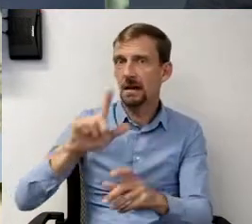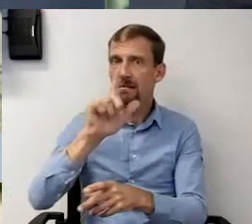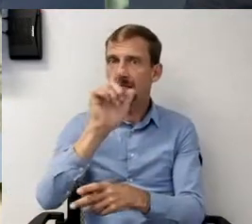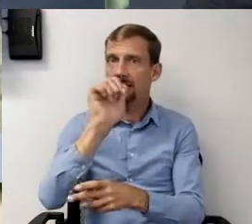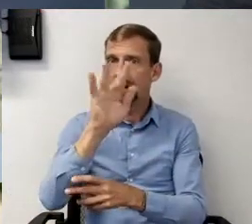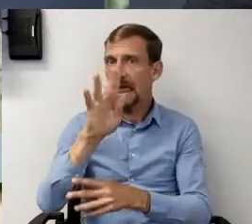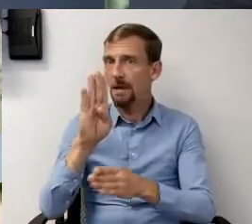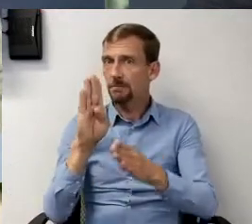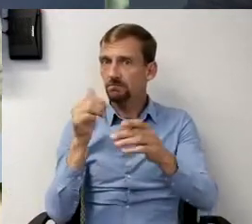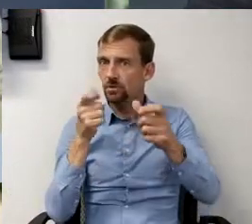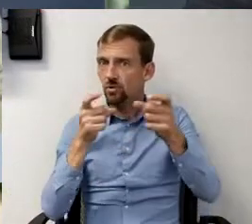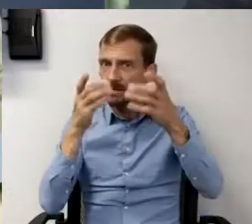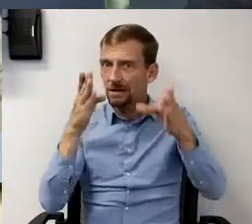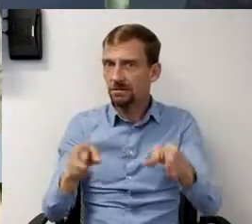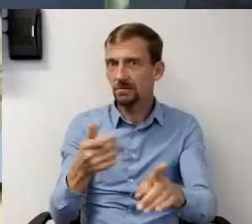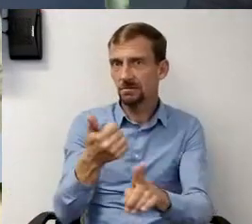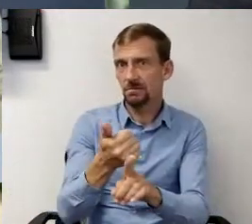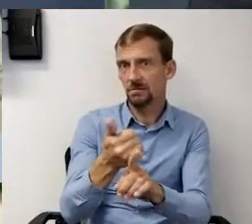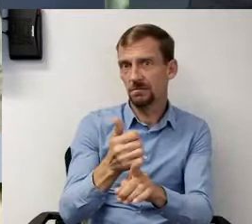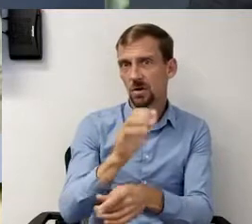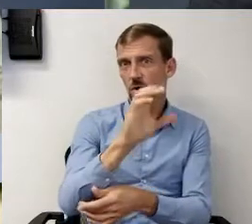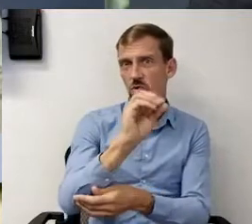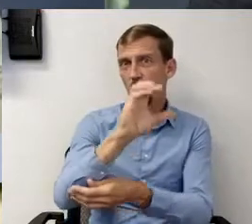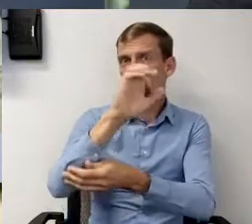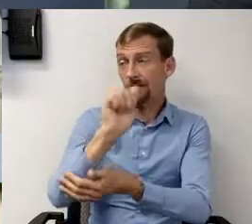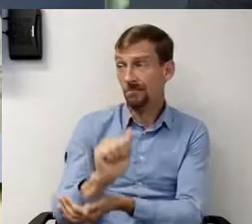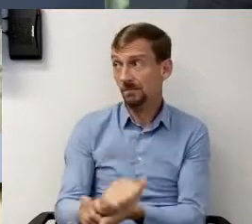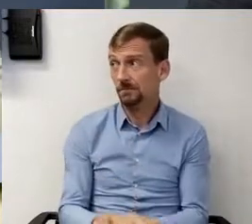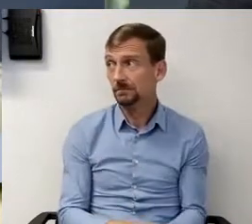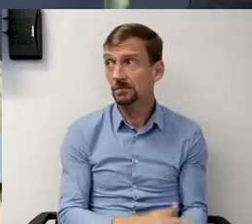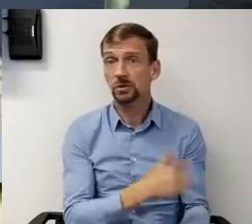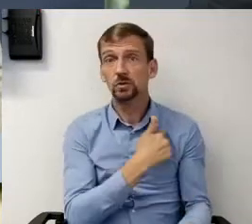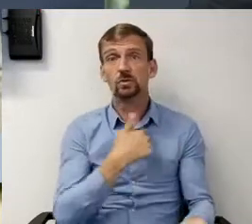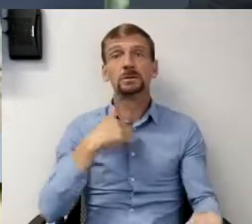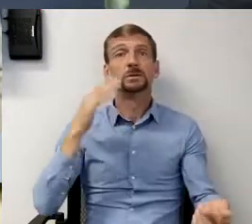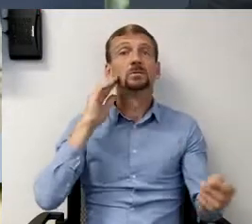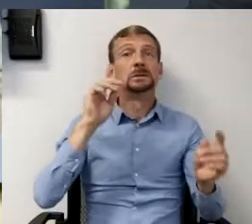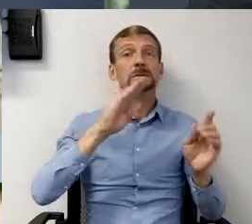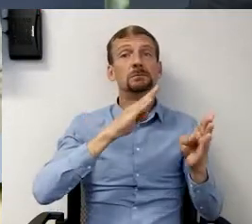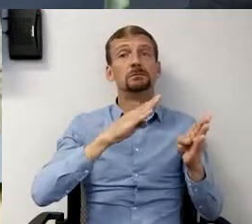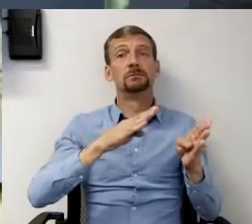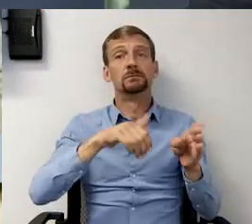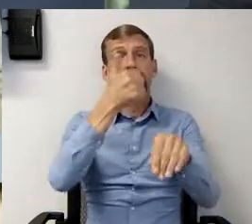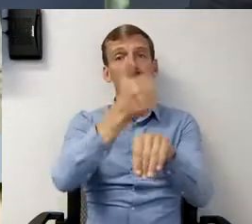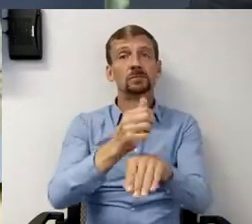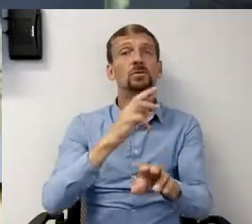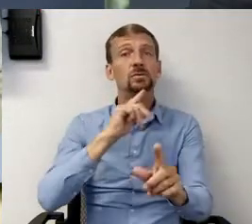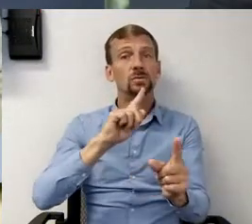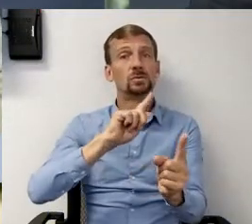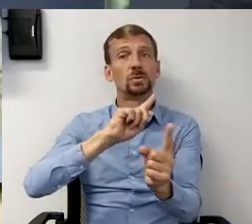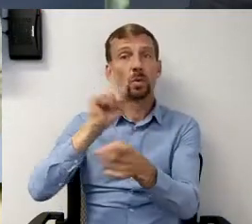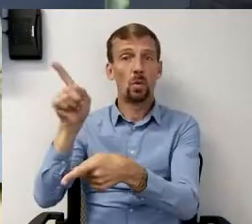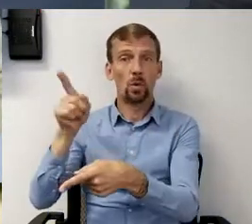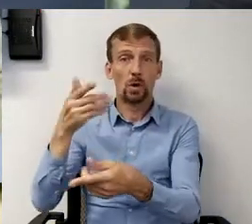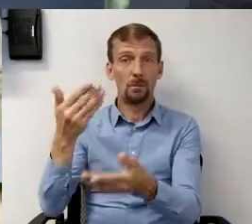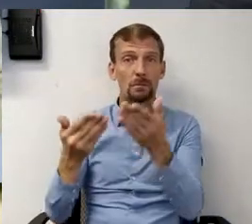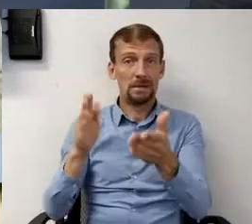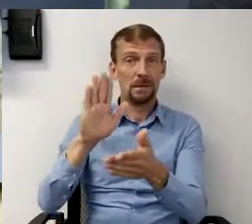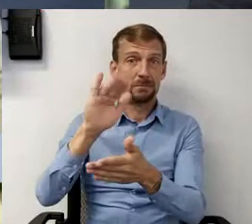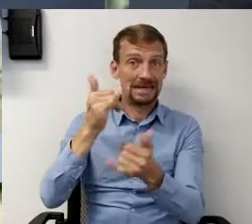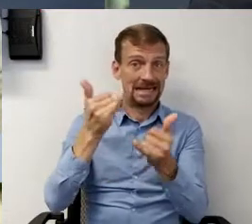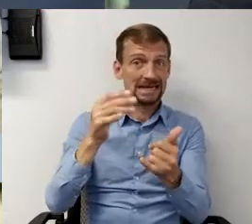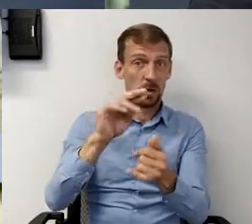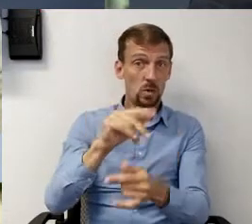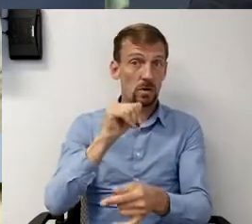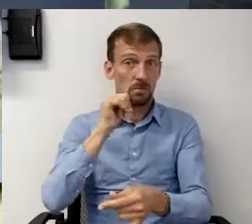Randy Koka, that we will be placing an order, if it hasn't already happened today, by tomorrow,